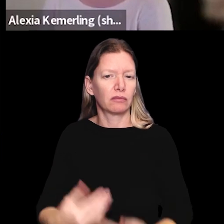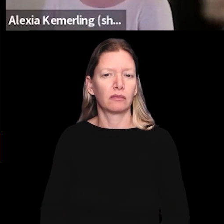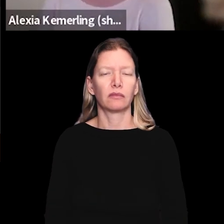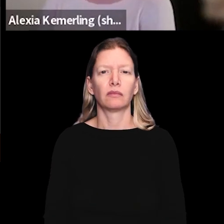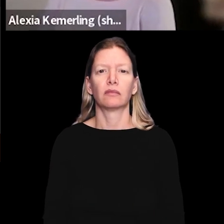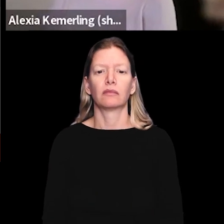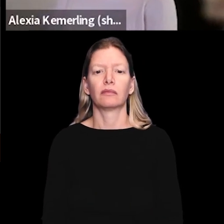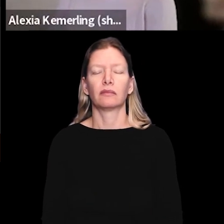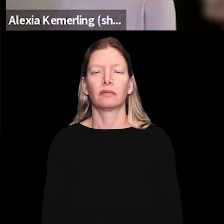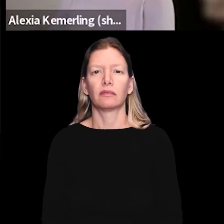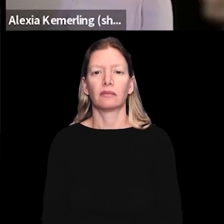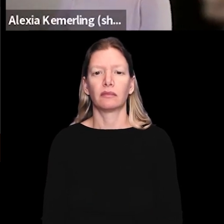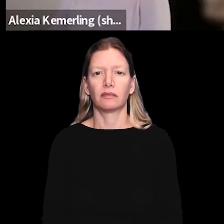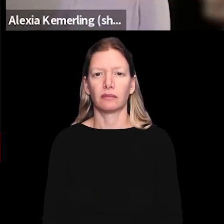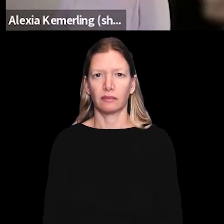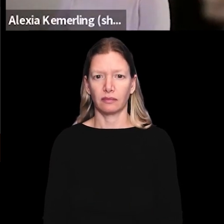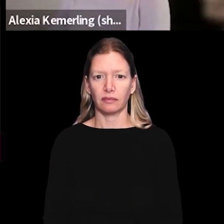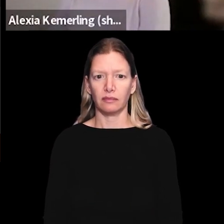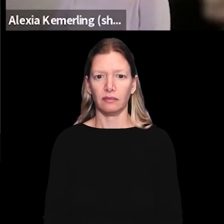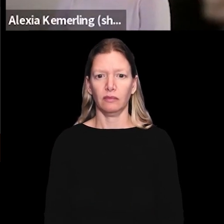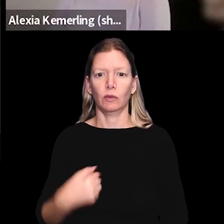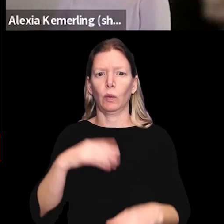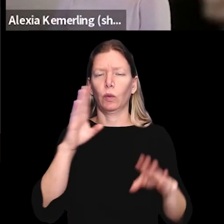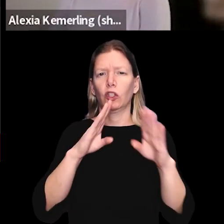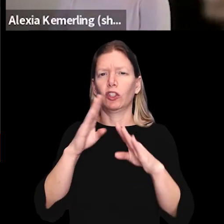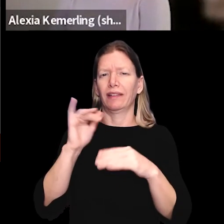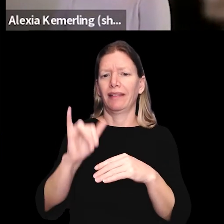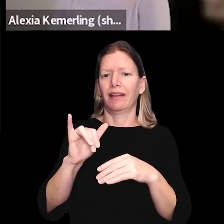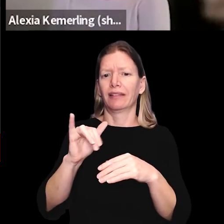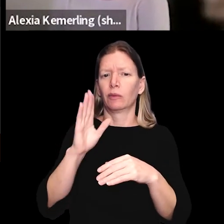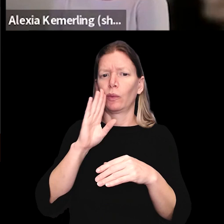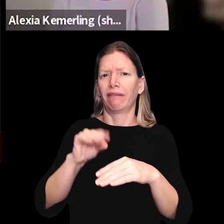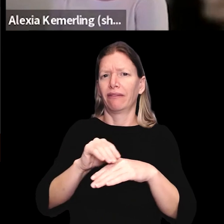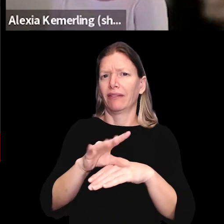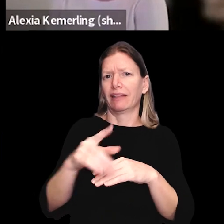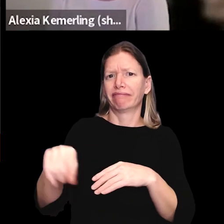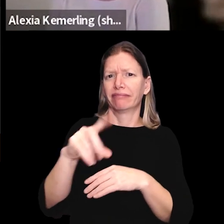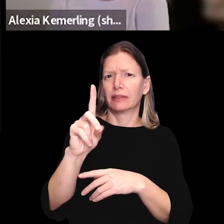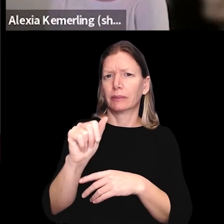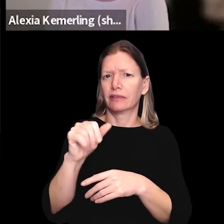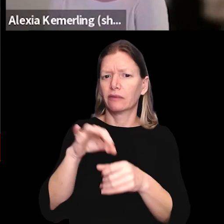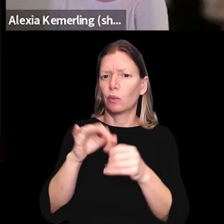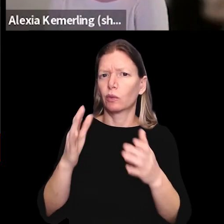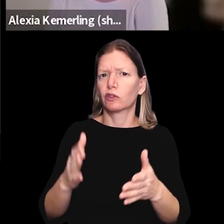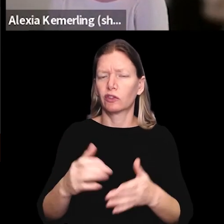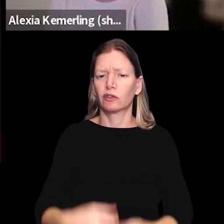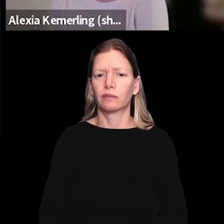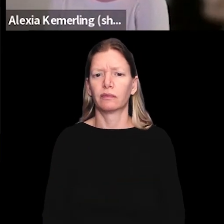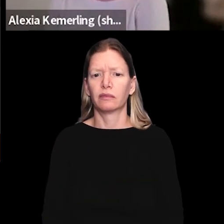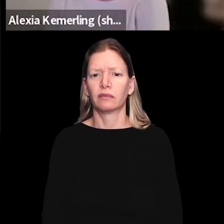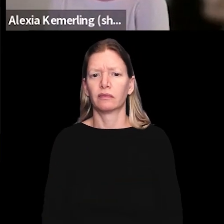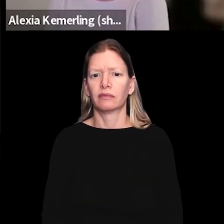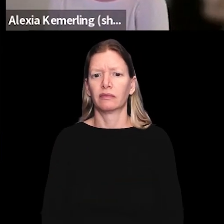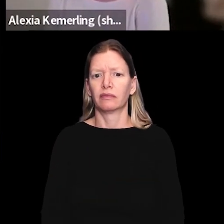accessible. And so even we worry that this could lead to disenfranchisement of disabled